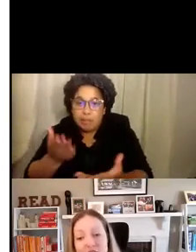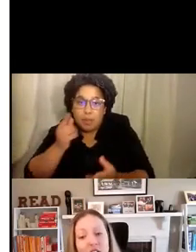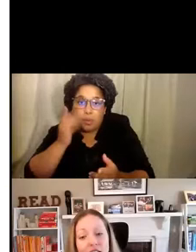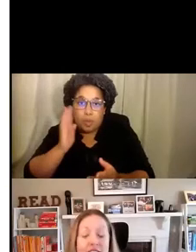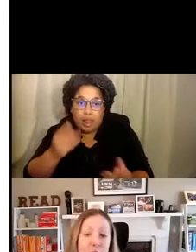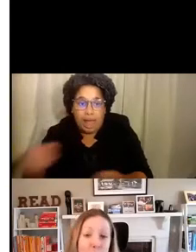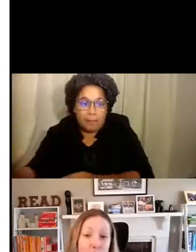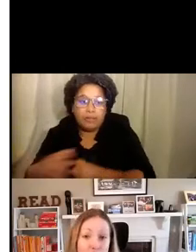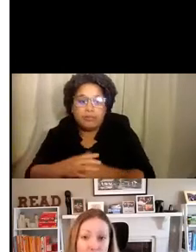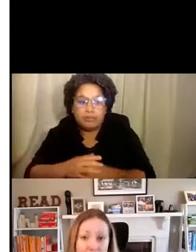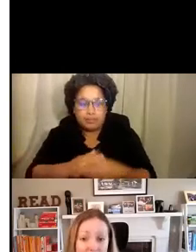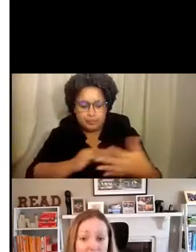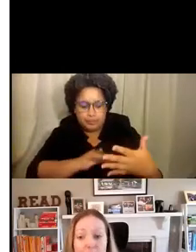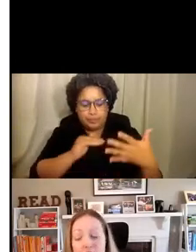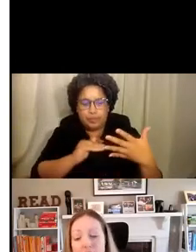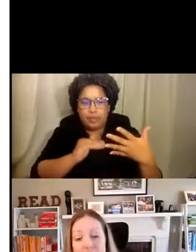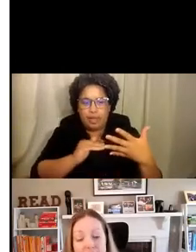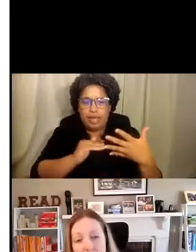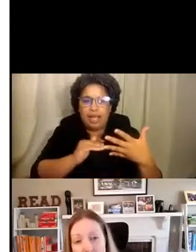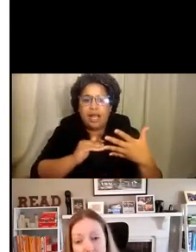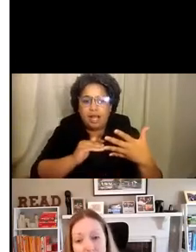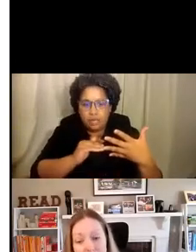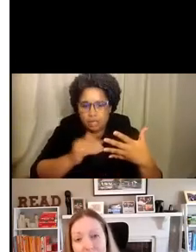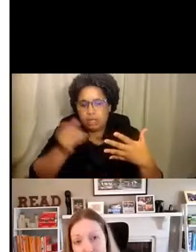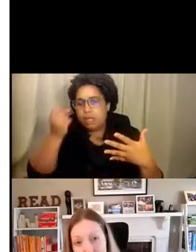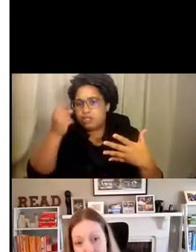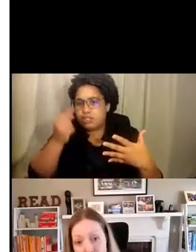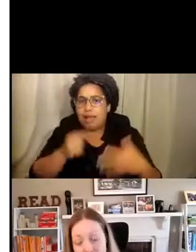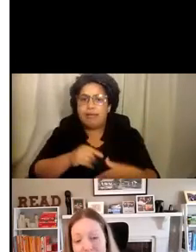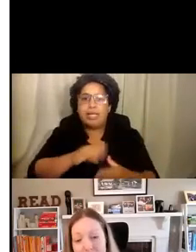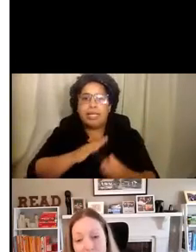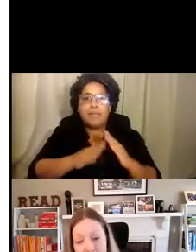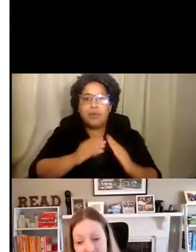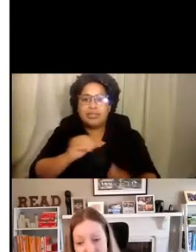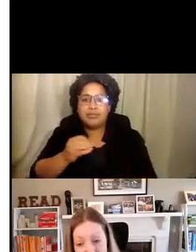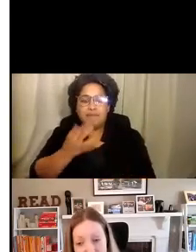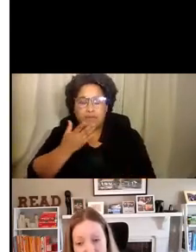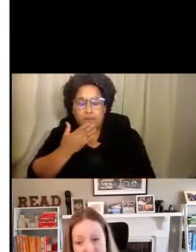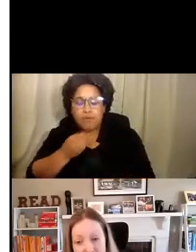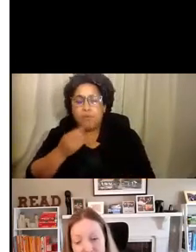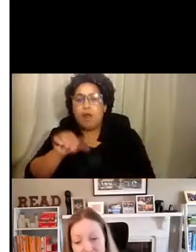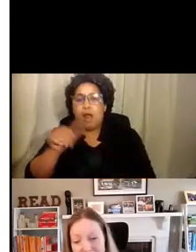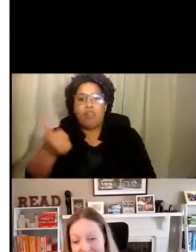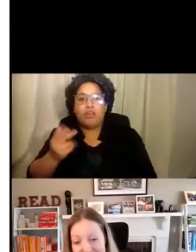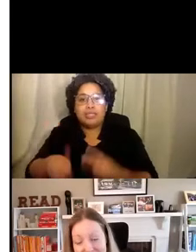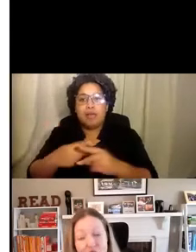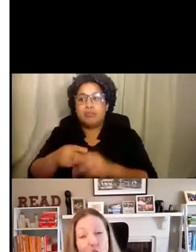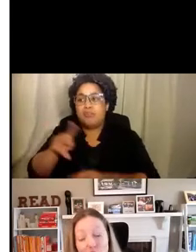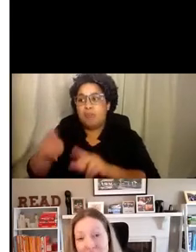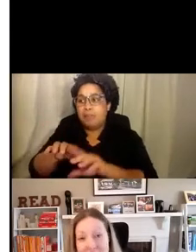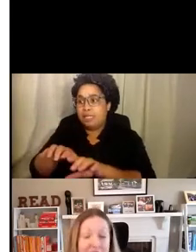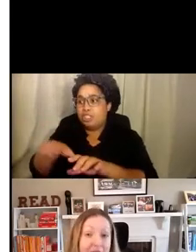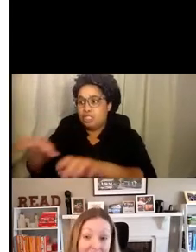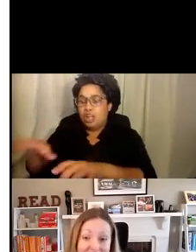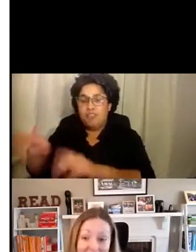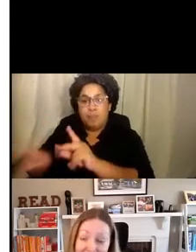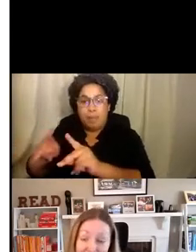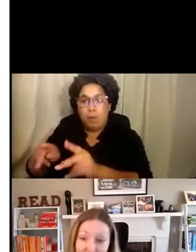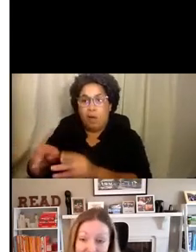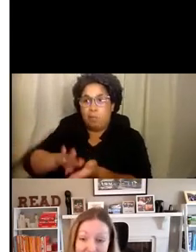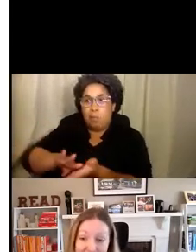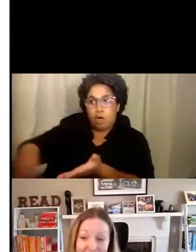has fallen disproportionately on communities of color and other marginalized populations. As I said, COVID has